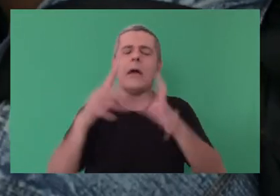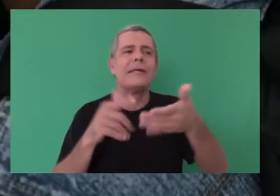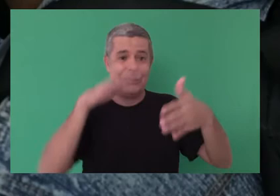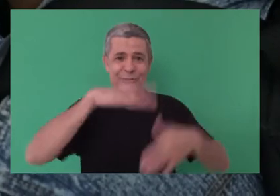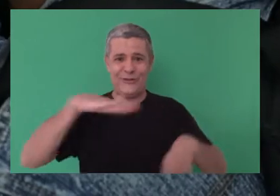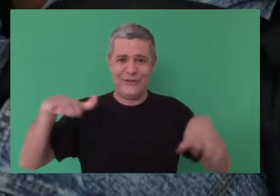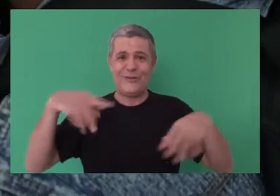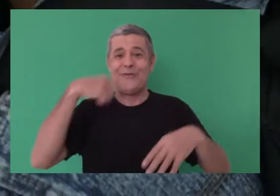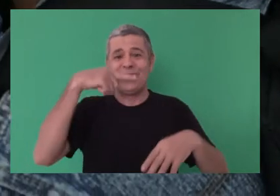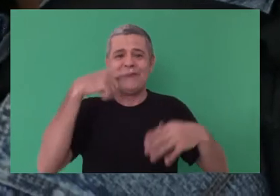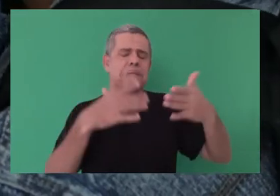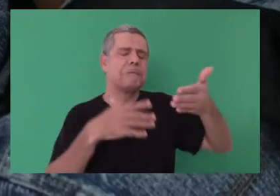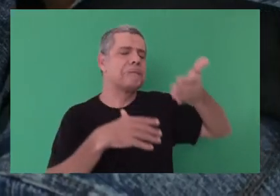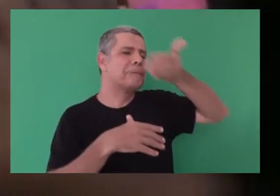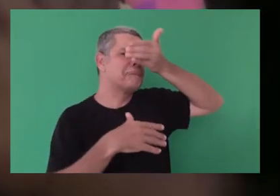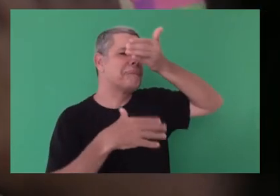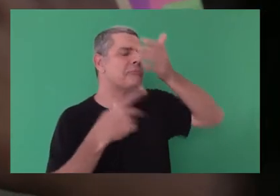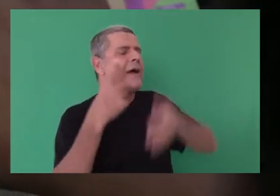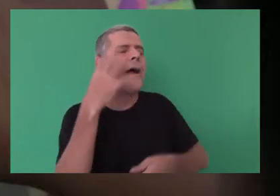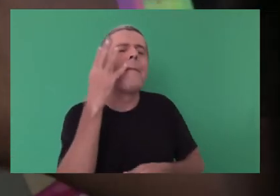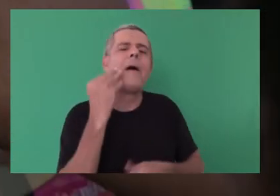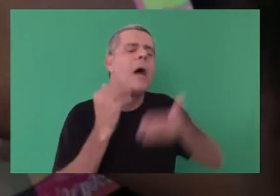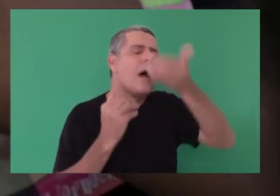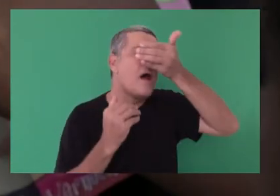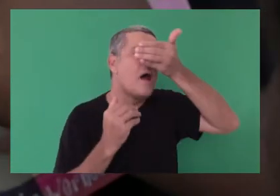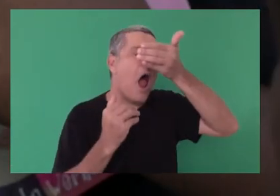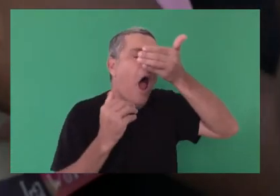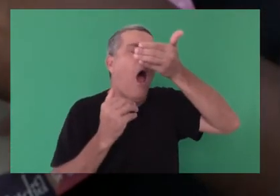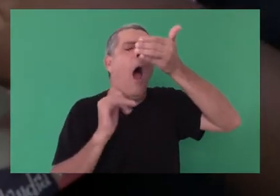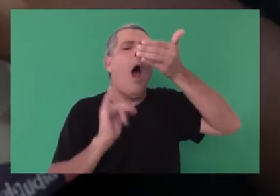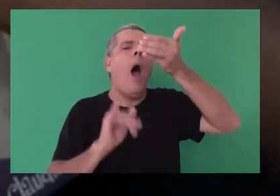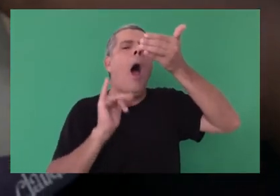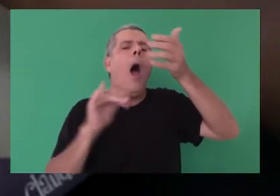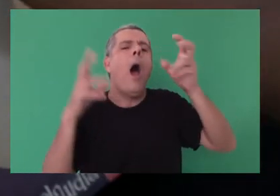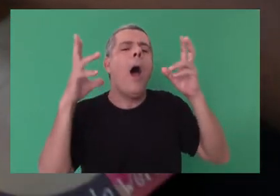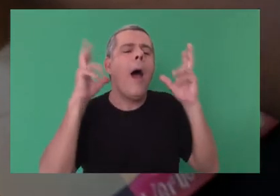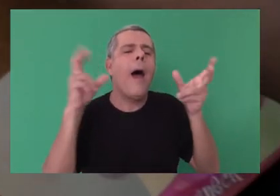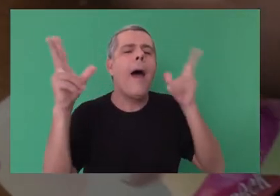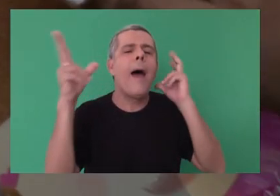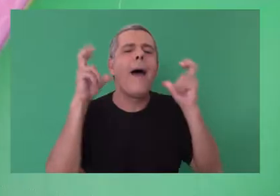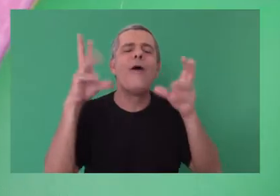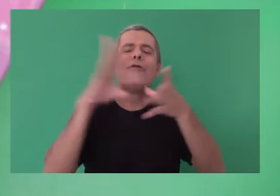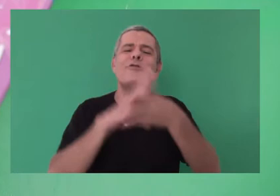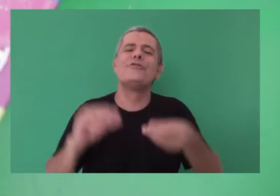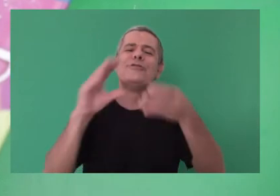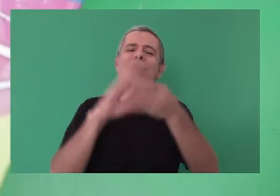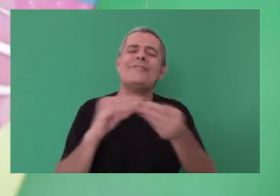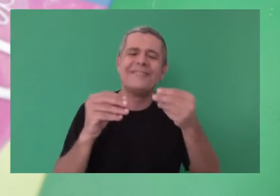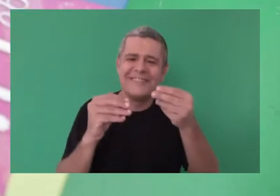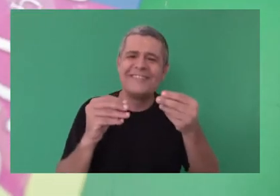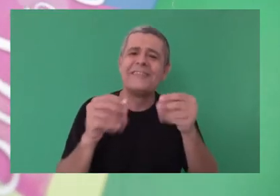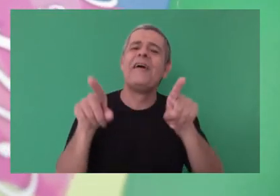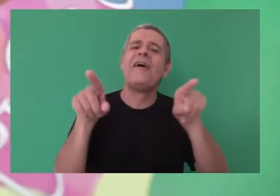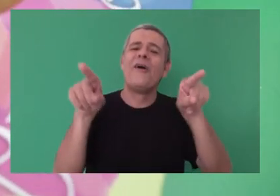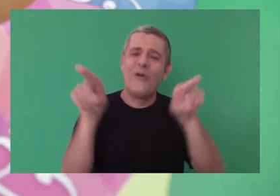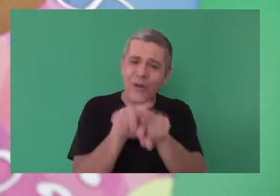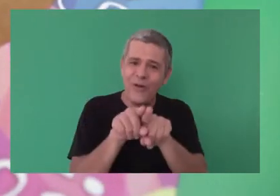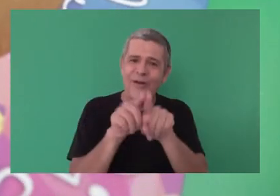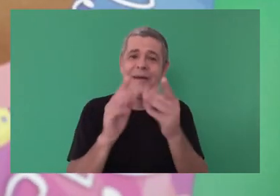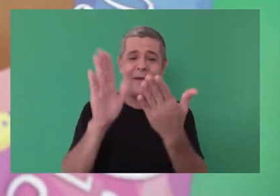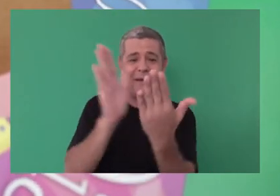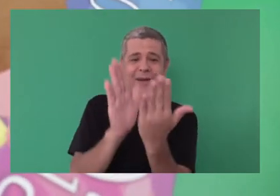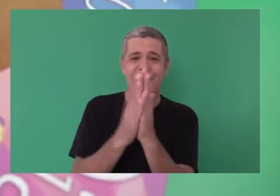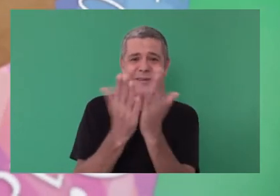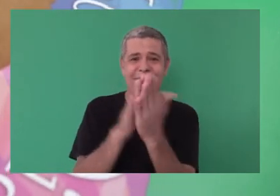NARA. This is a different kind of book because it has a texturized cover. So I ask the kids to touch the